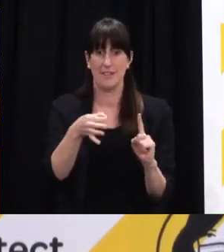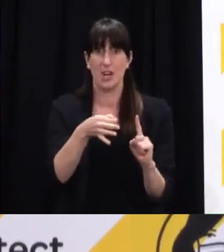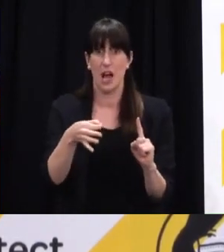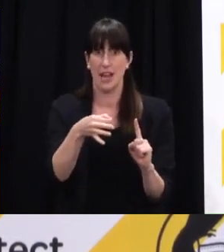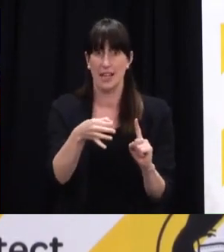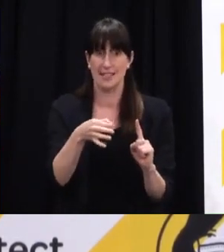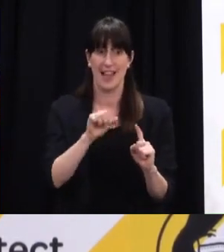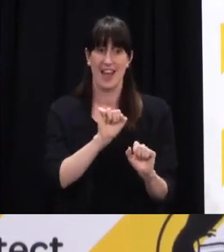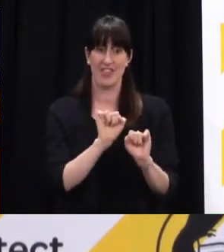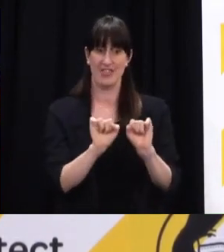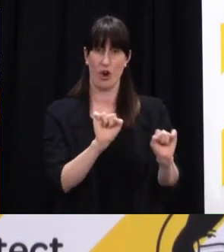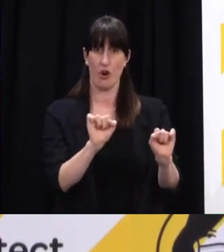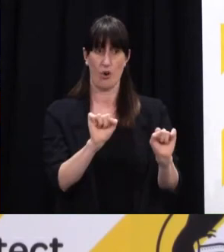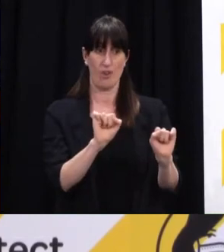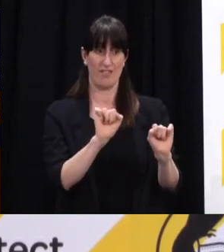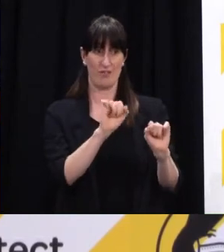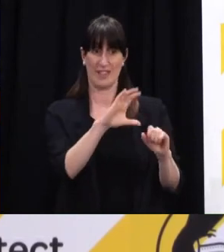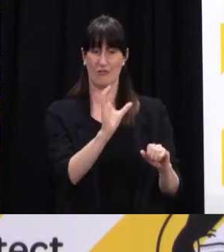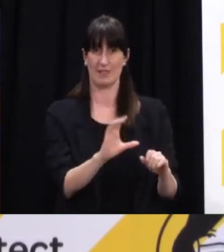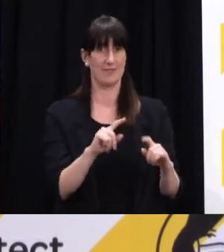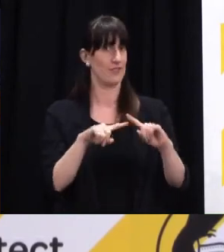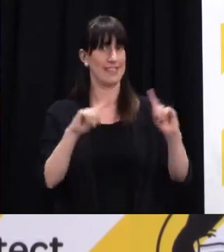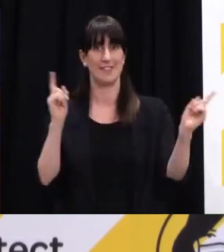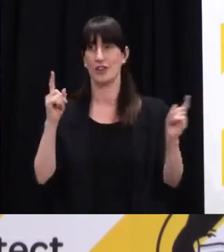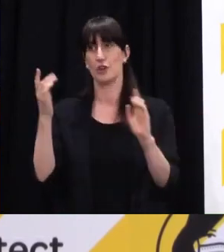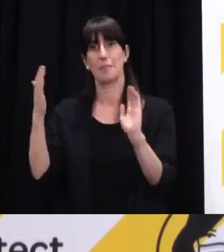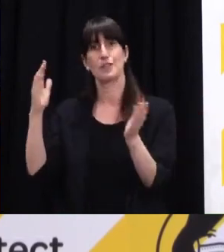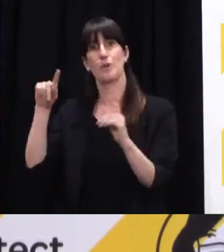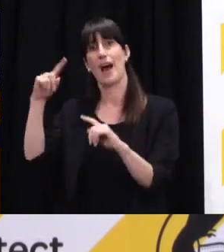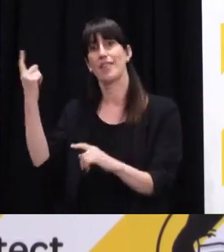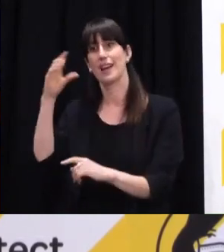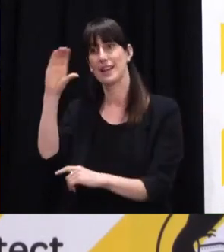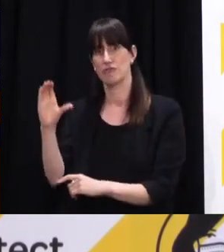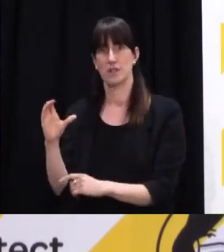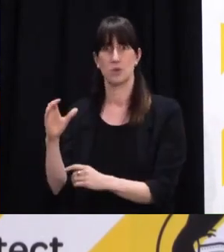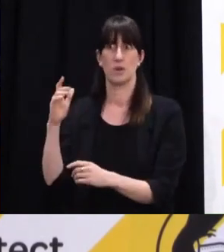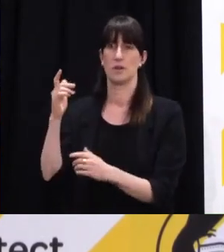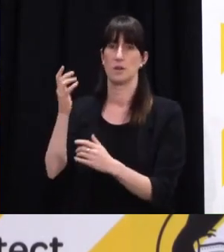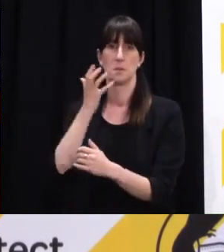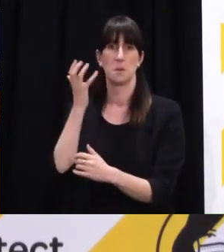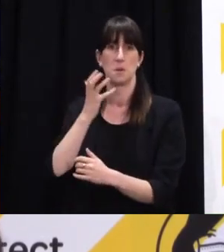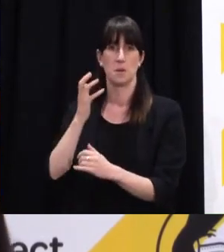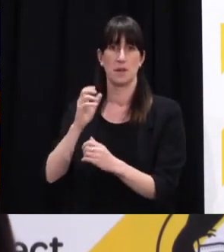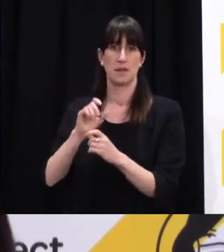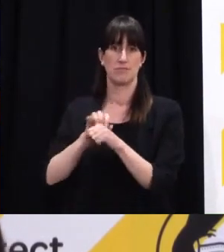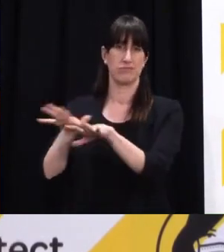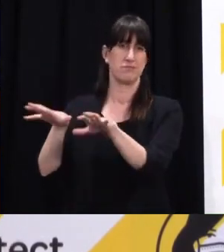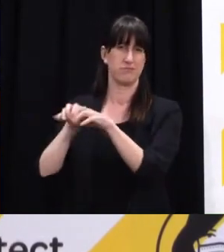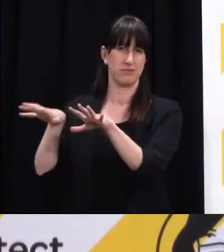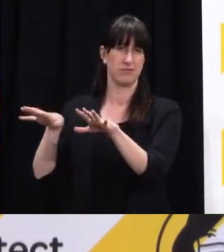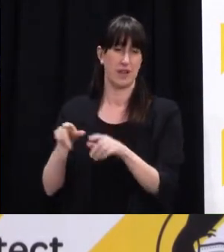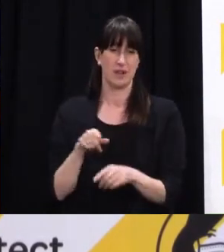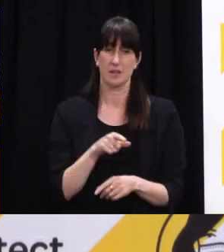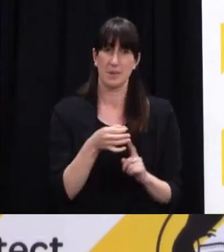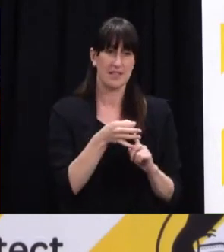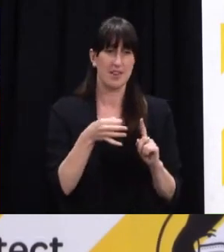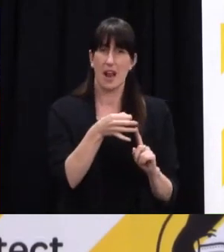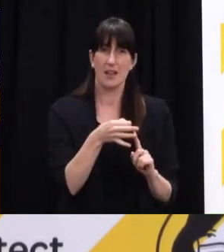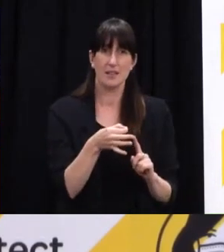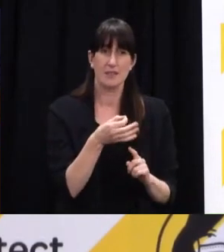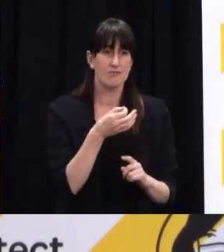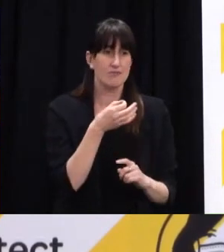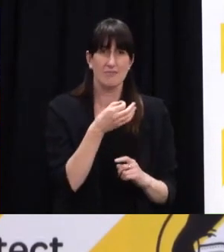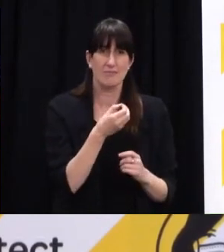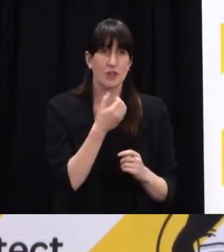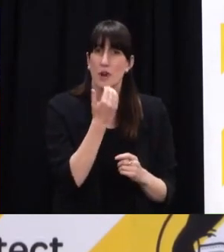a very different risk profile than other parts of the world. But I think what we've always said is within this risk frame, we've always got to be willing and able to adapt to the